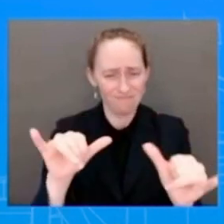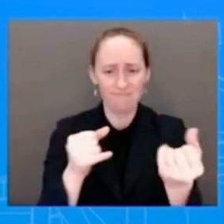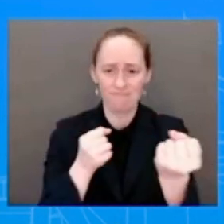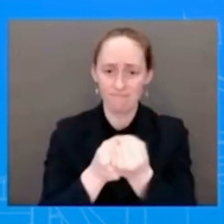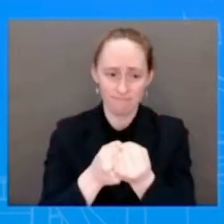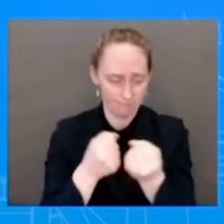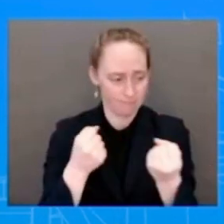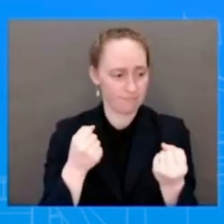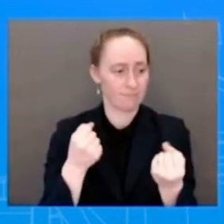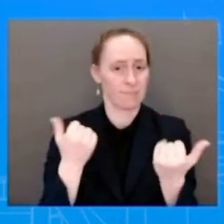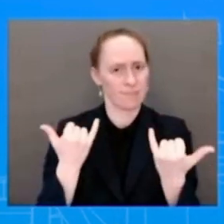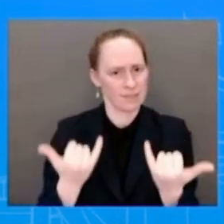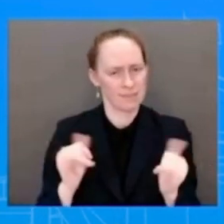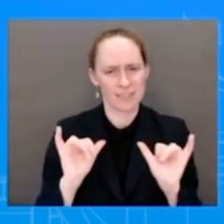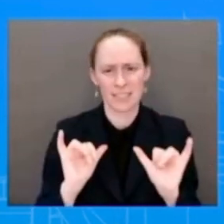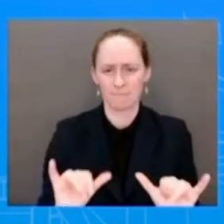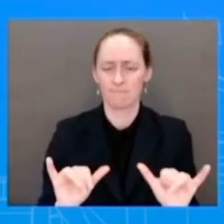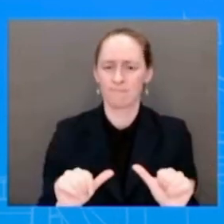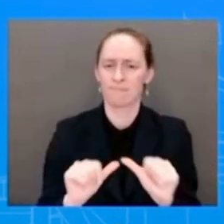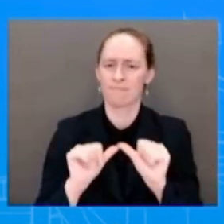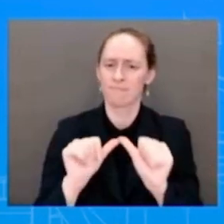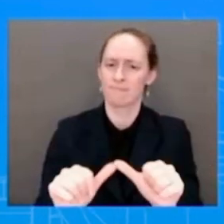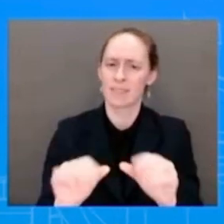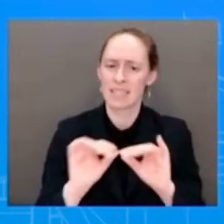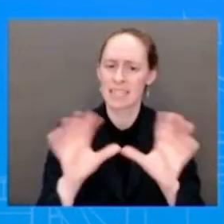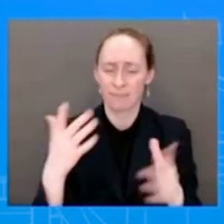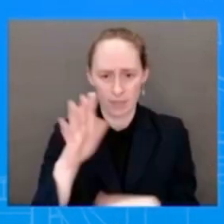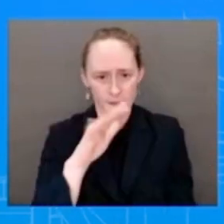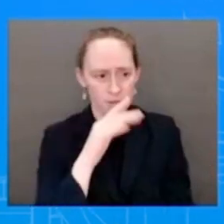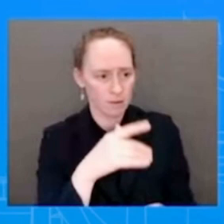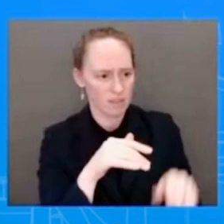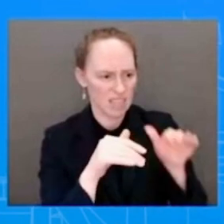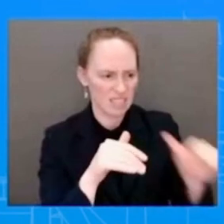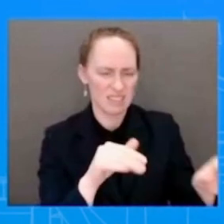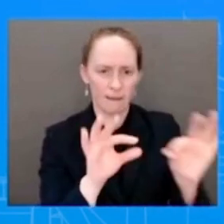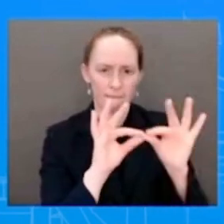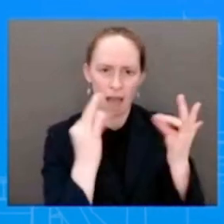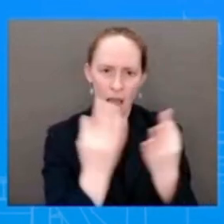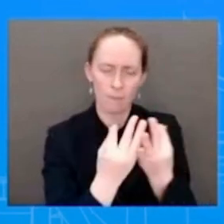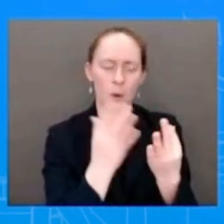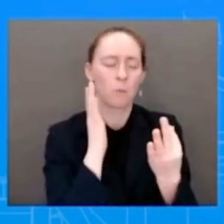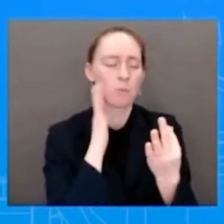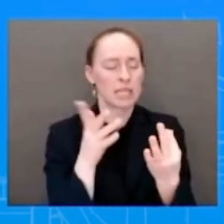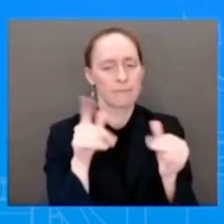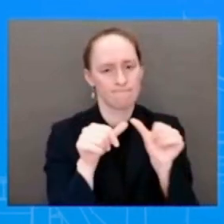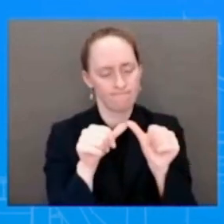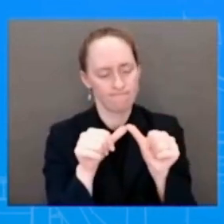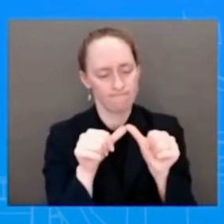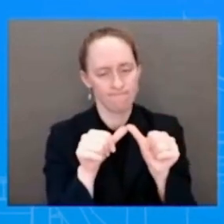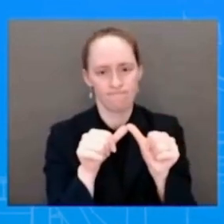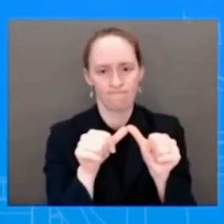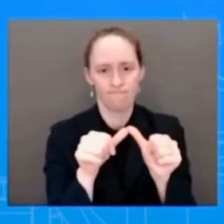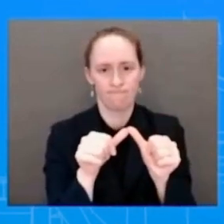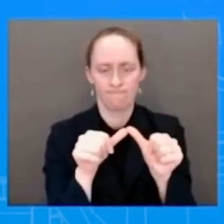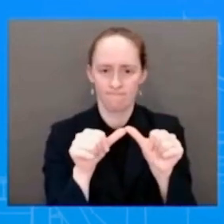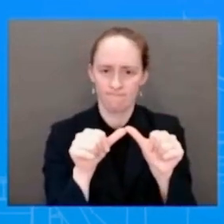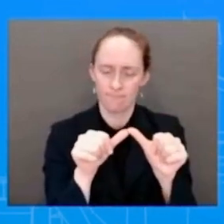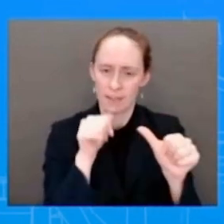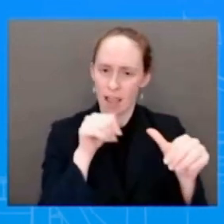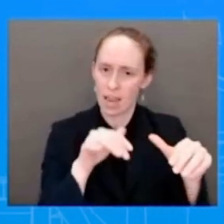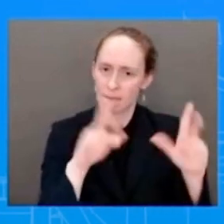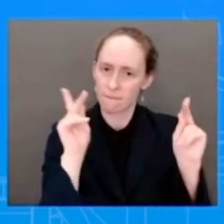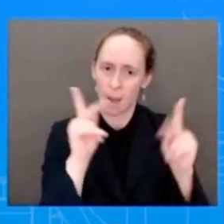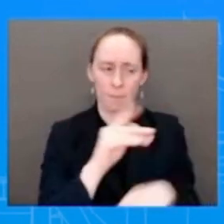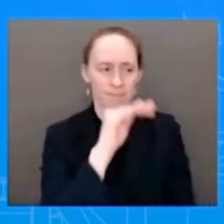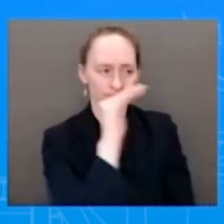his stepdad, he said that he was going to do everything that he can to encourage and ask Congress to act. That still stays the same.